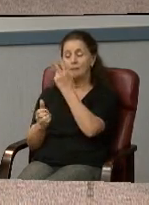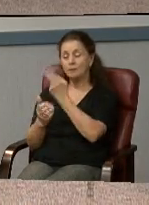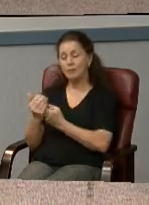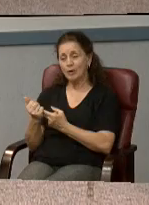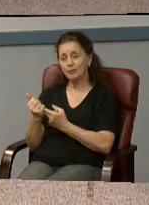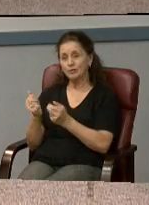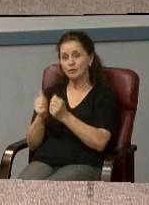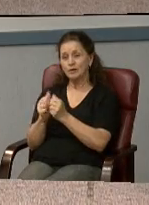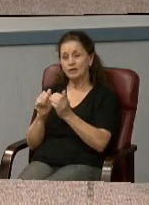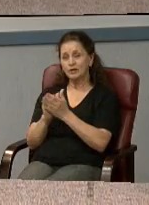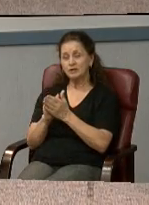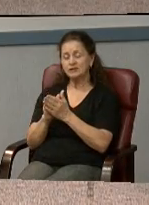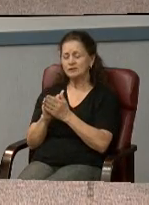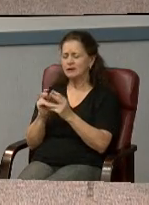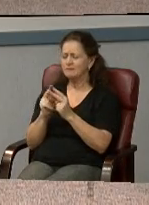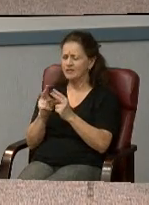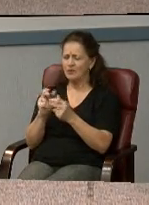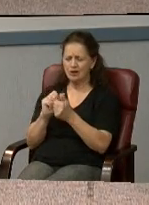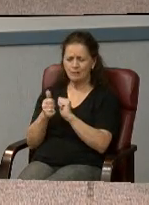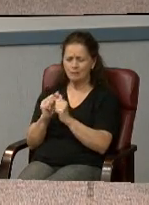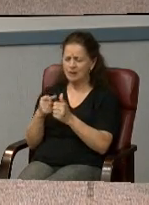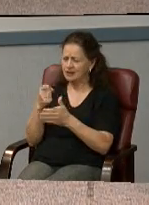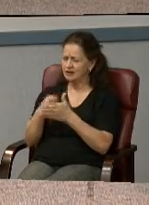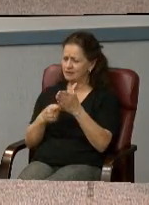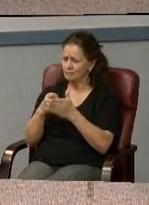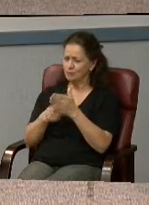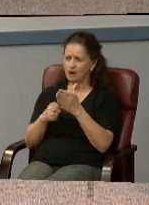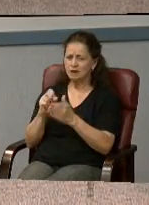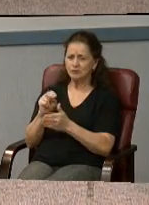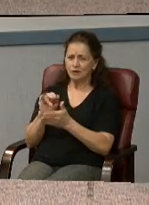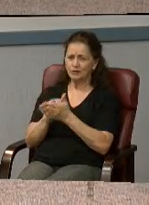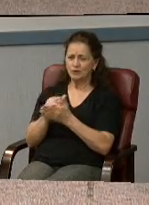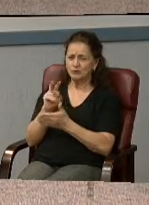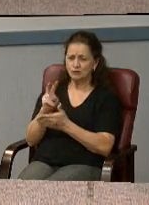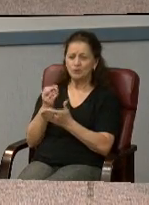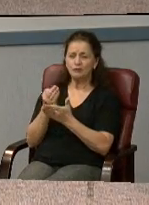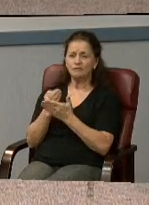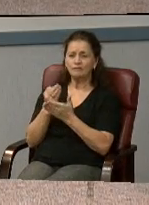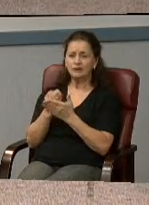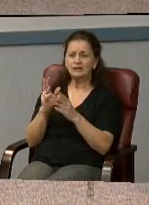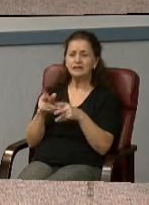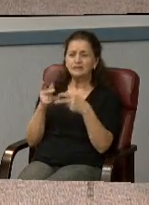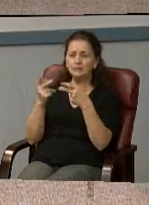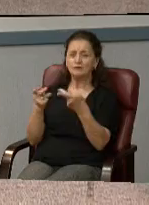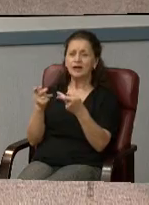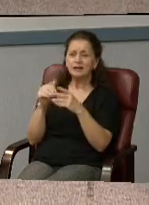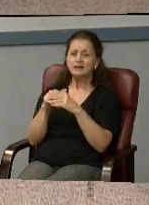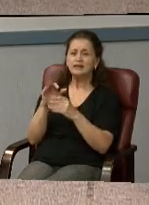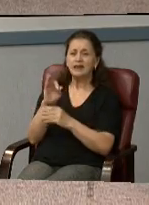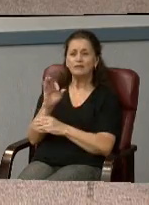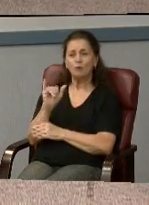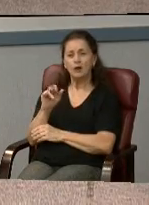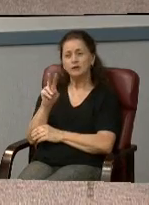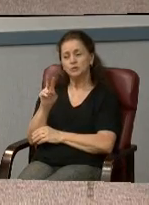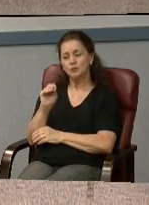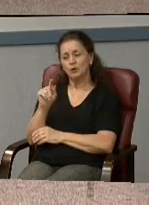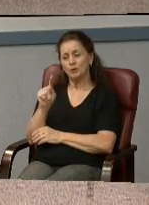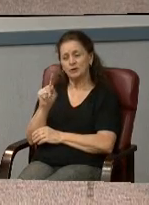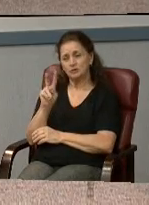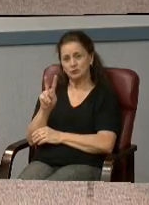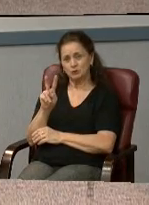very competitive price on these two vehicles. Funding for these vehicles is provided in the FY 2012